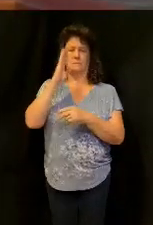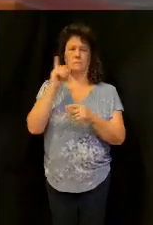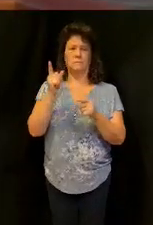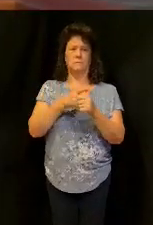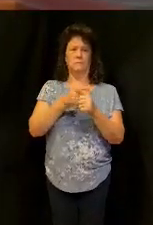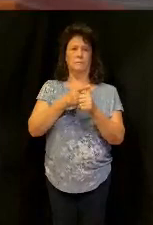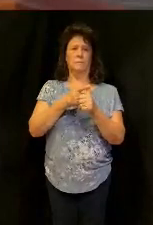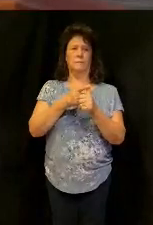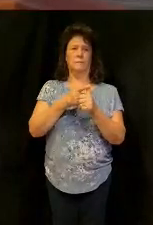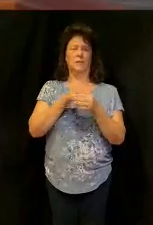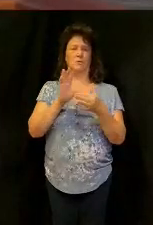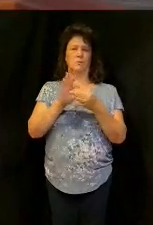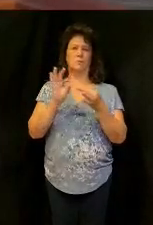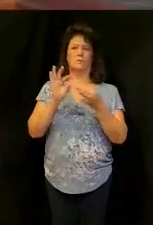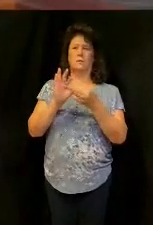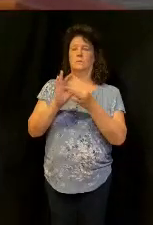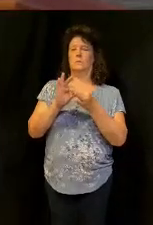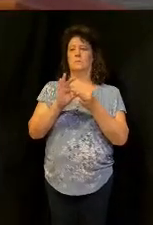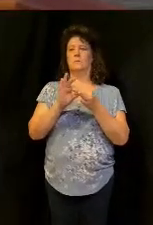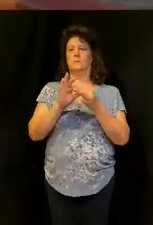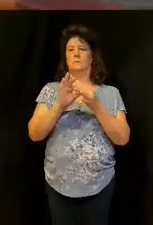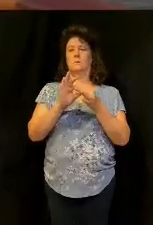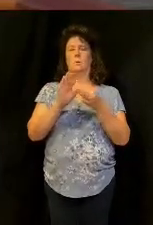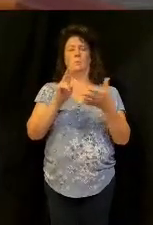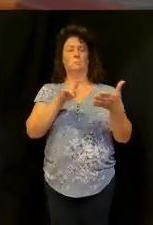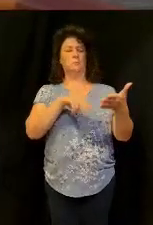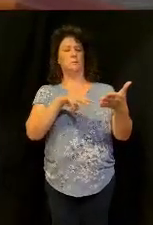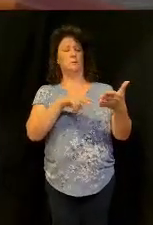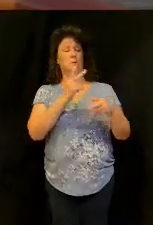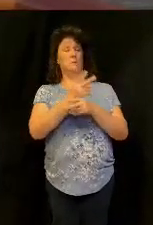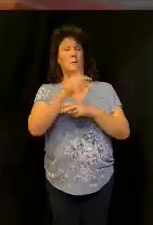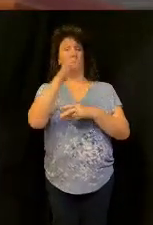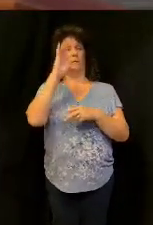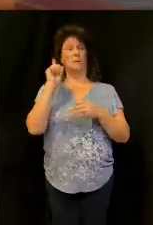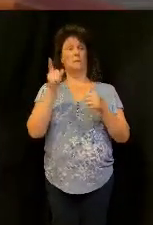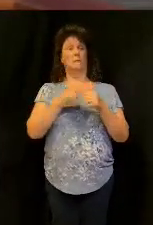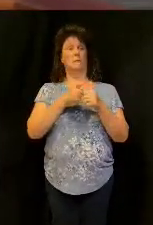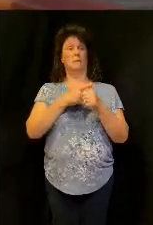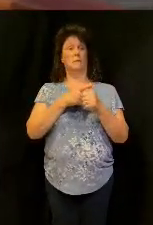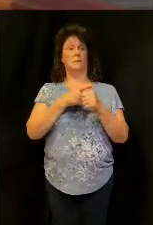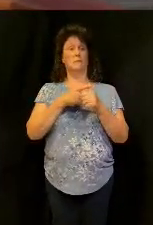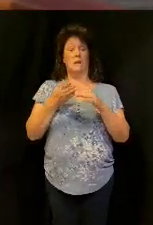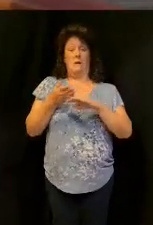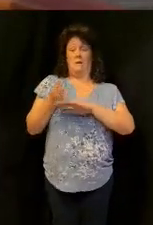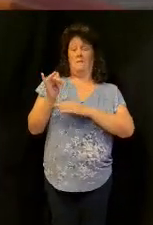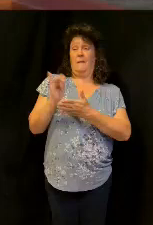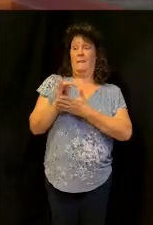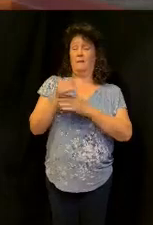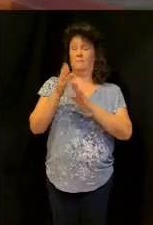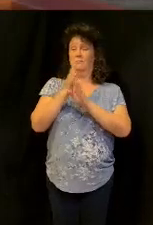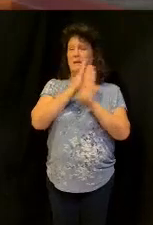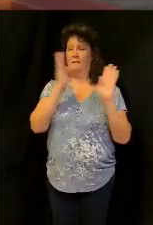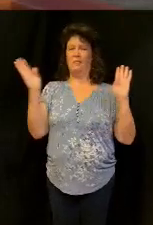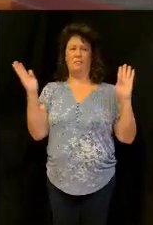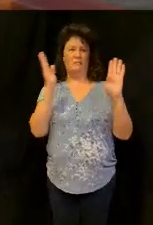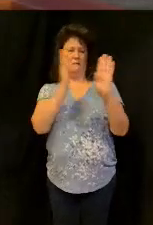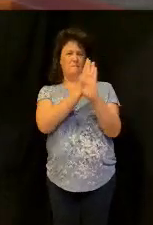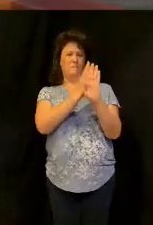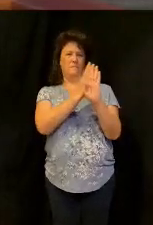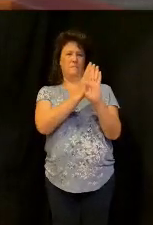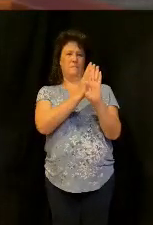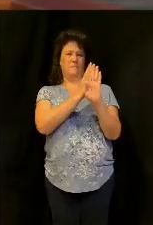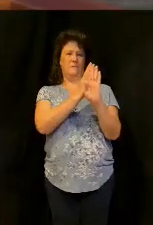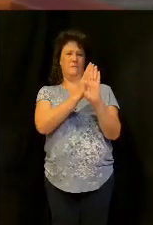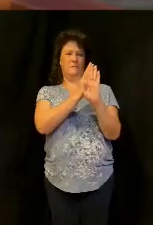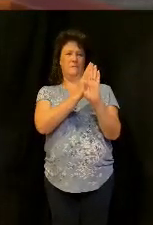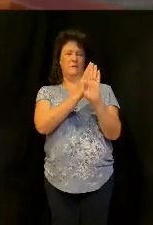The scripture is telling us if we keep God first the byproduct is alignment. We have to settle the lordship issue with our money.